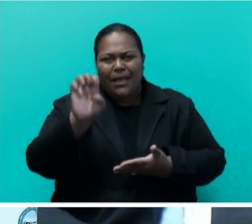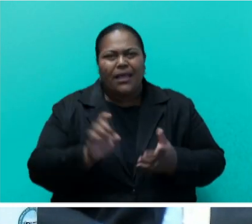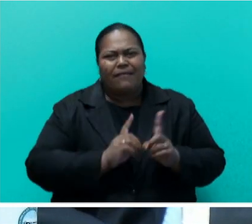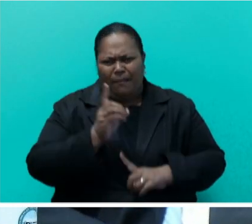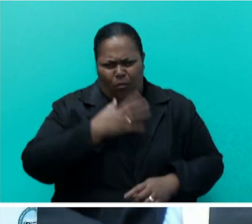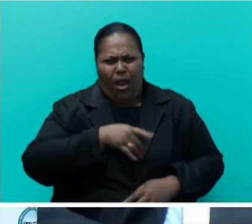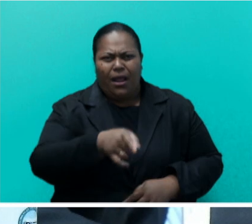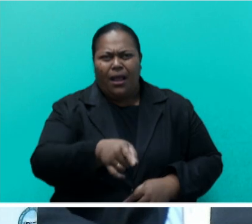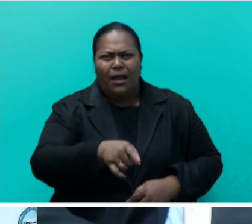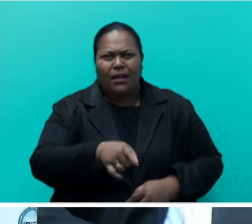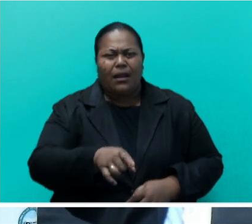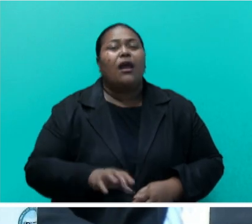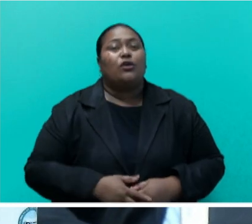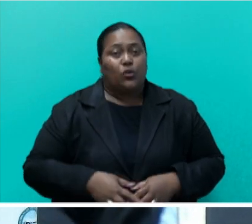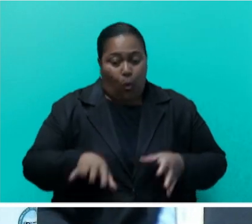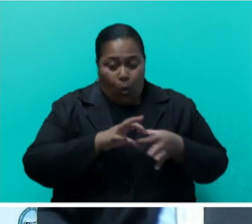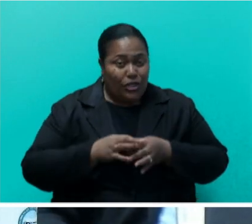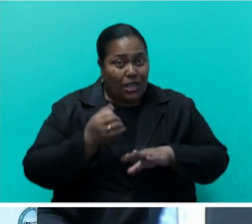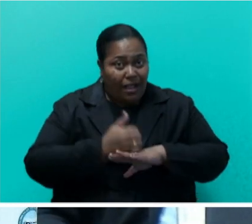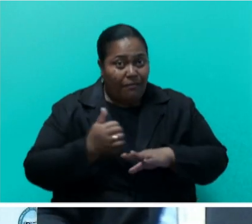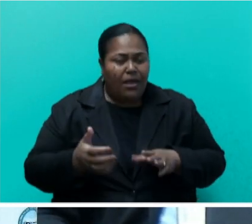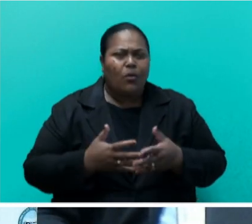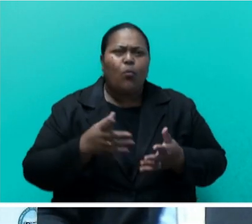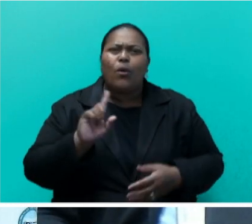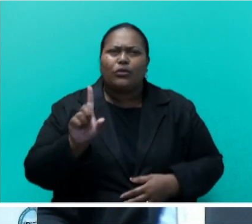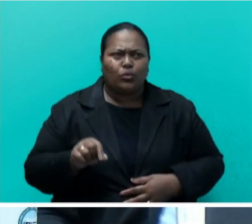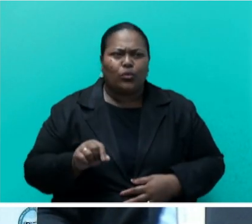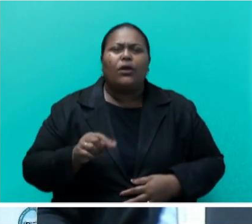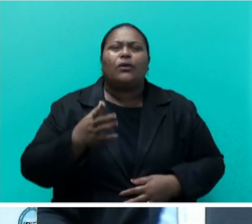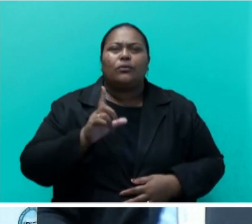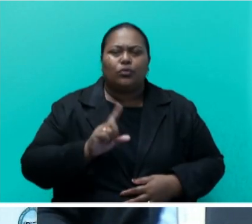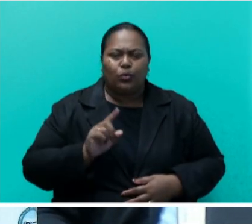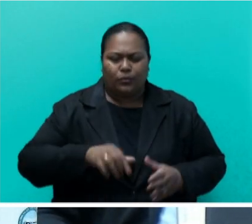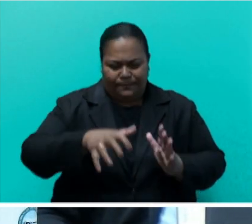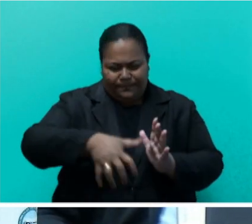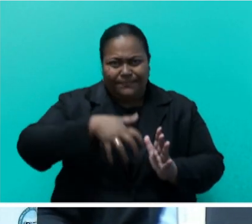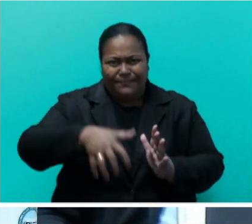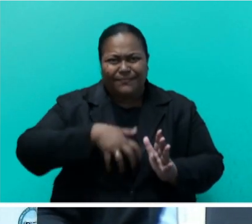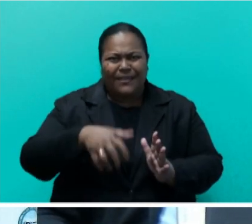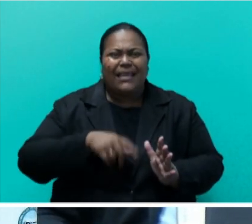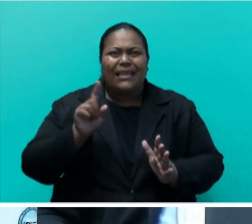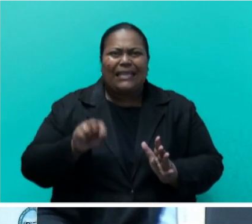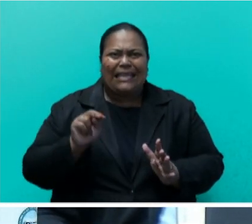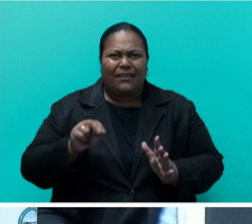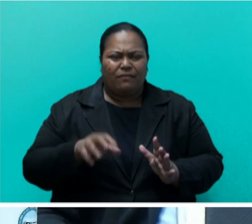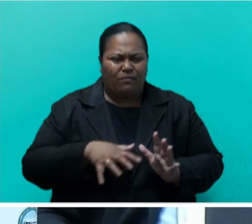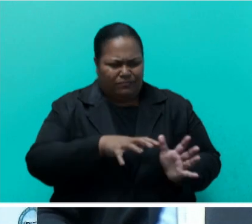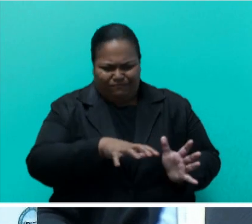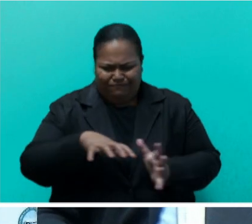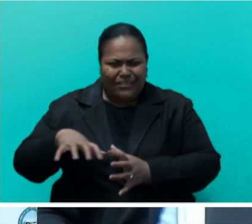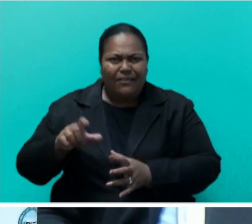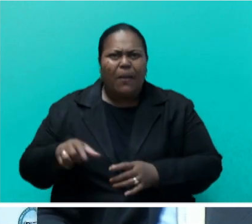Sir, the Christian government recognizes environmental degradation caused by the proximity of the dump to the San Dunes, which